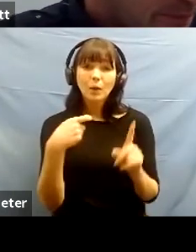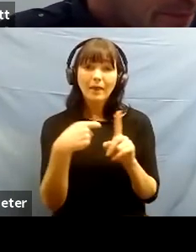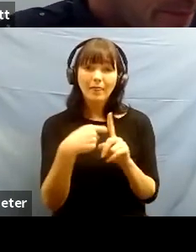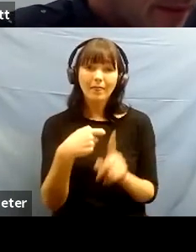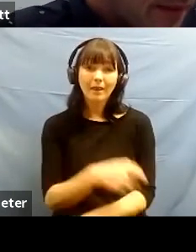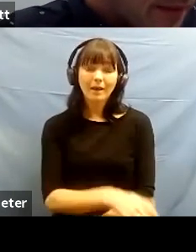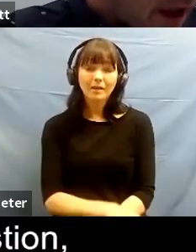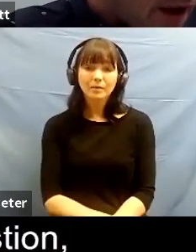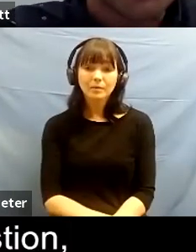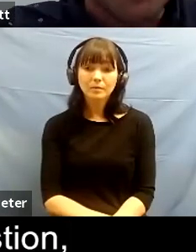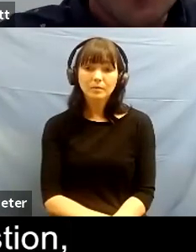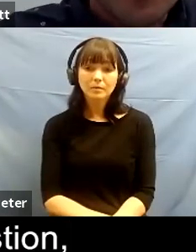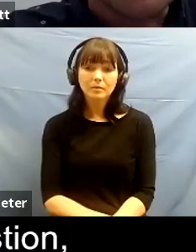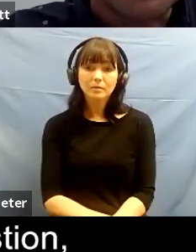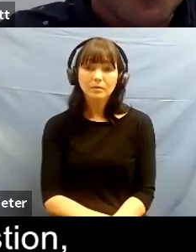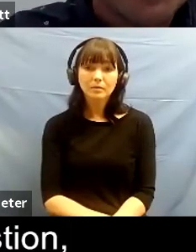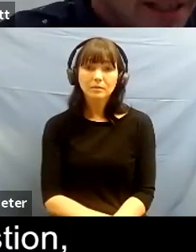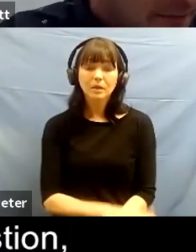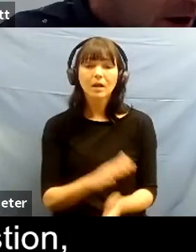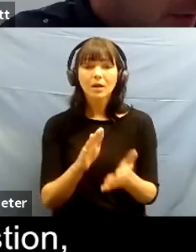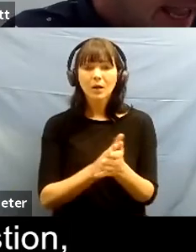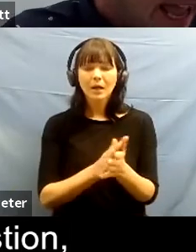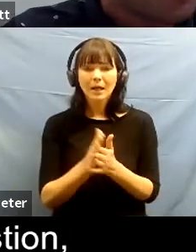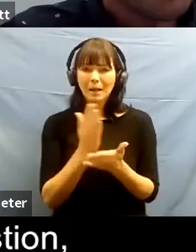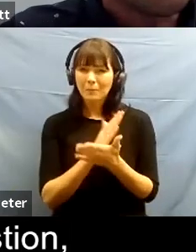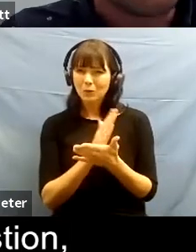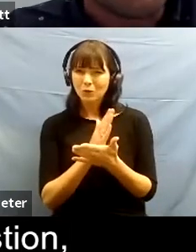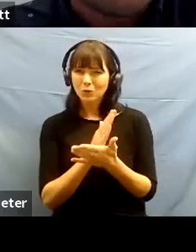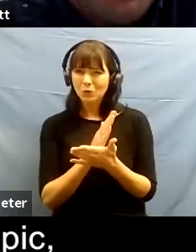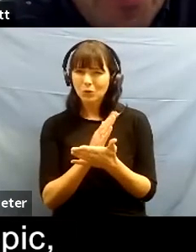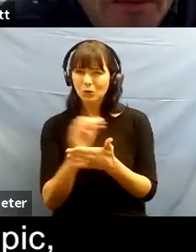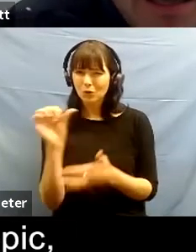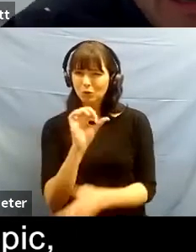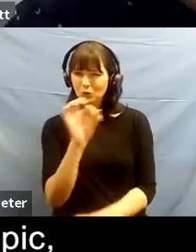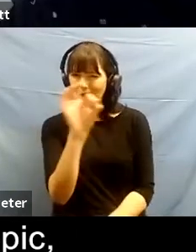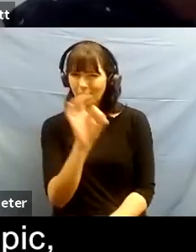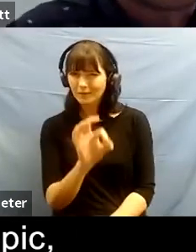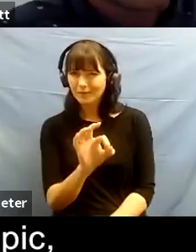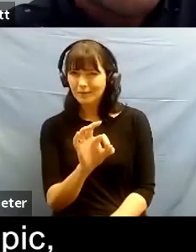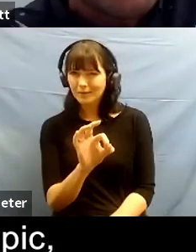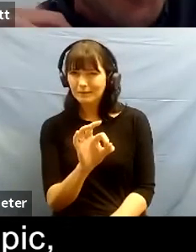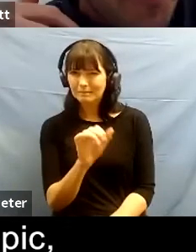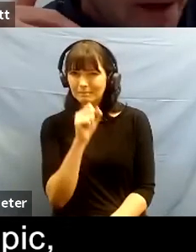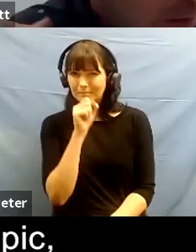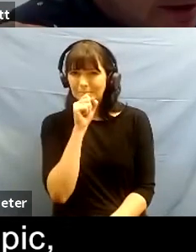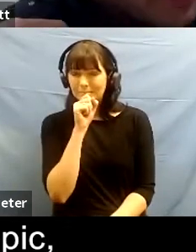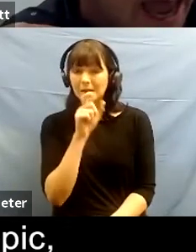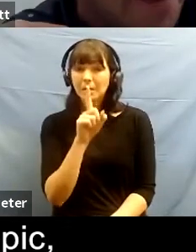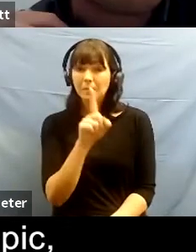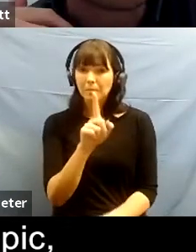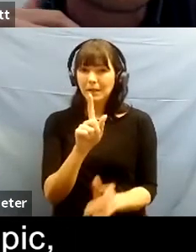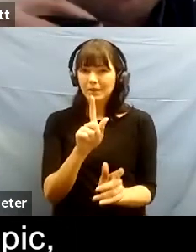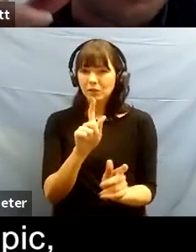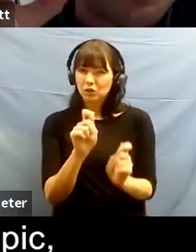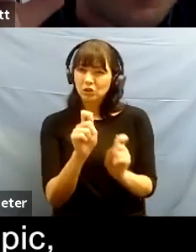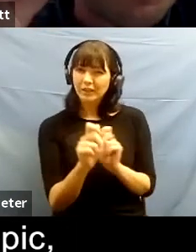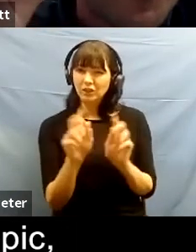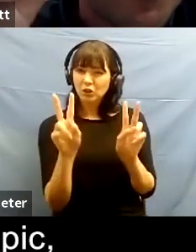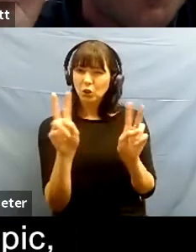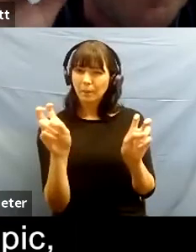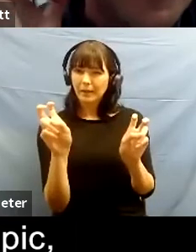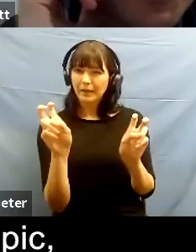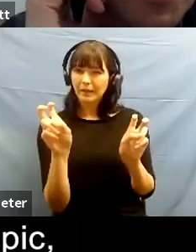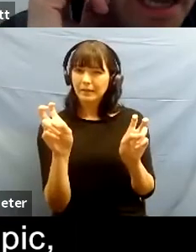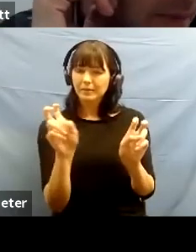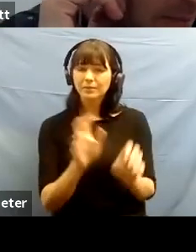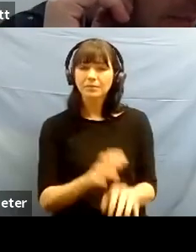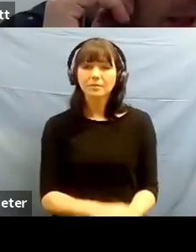i'm not sure whether to answer this question in my open a can of worms we we slightly change the topic almost um so we we